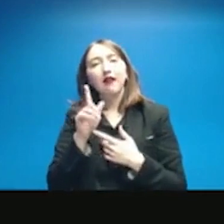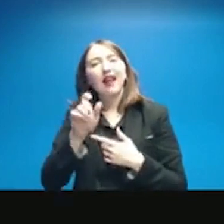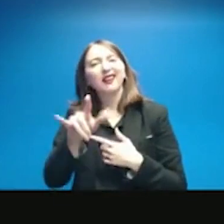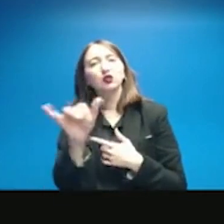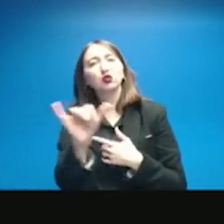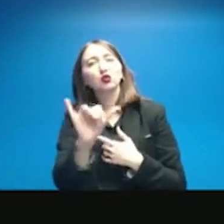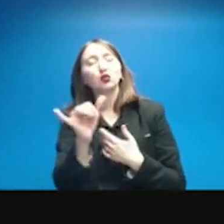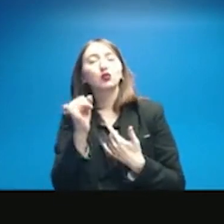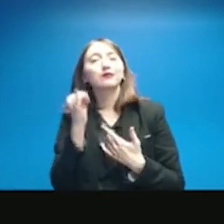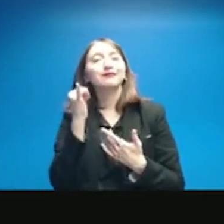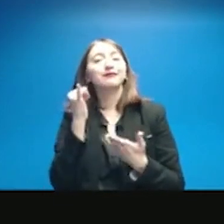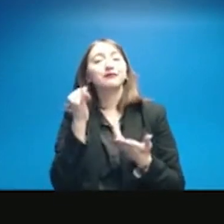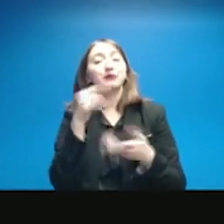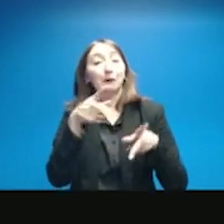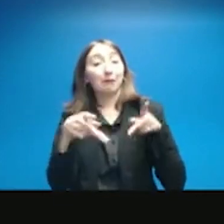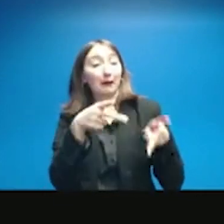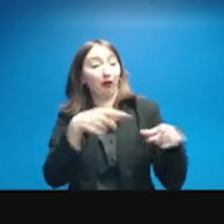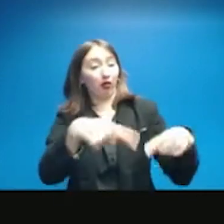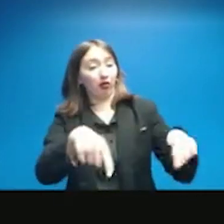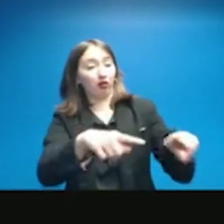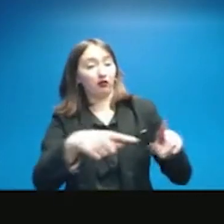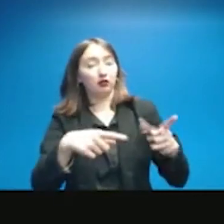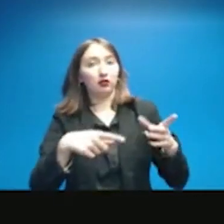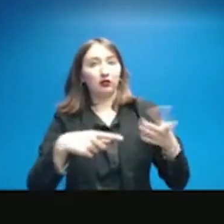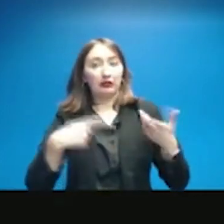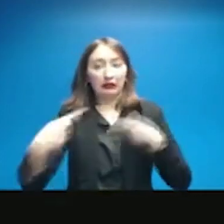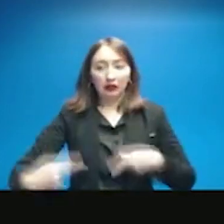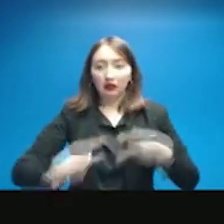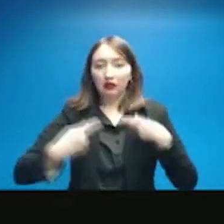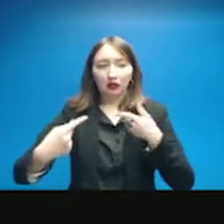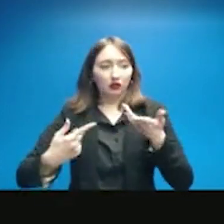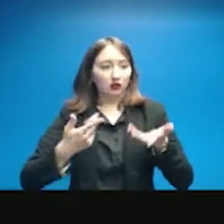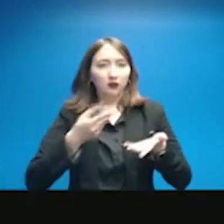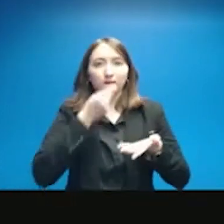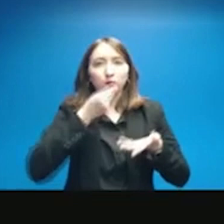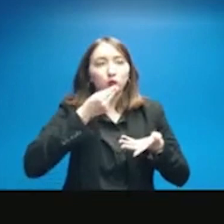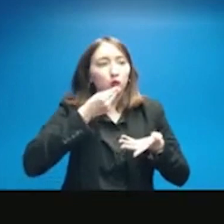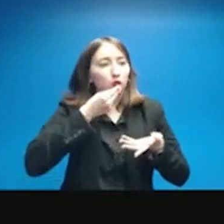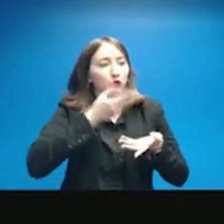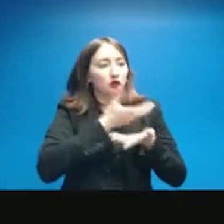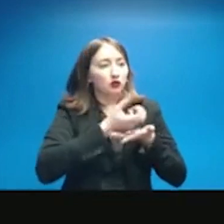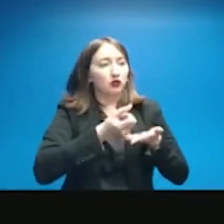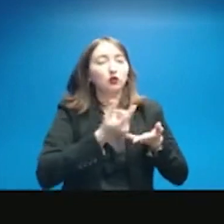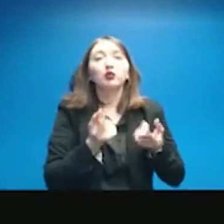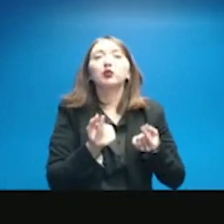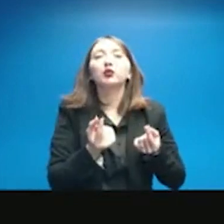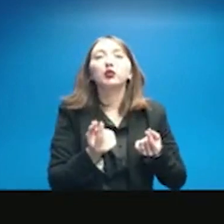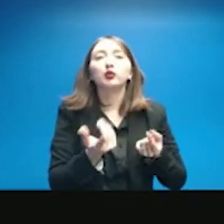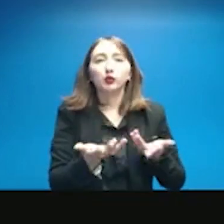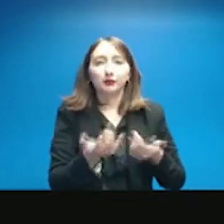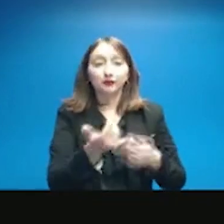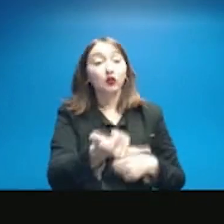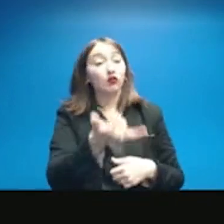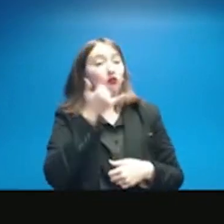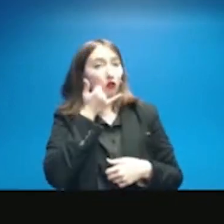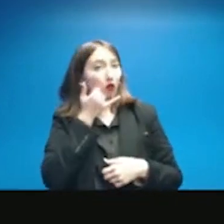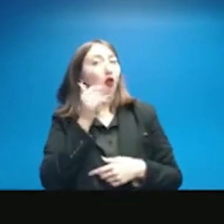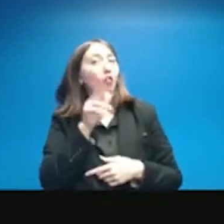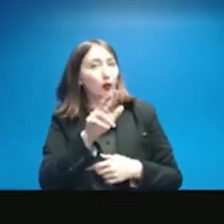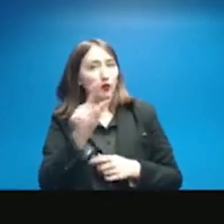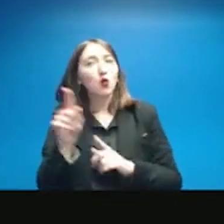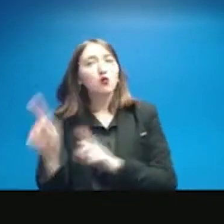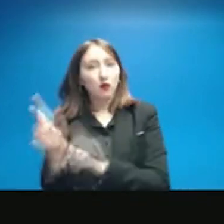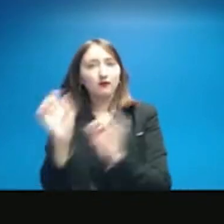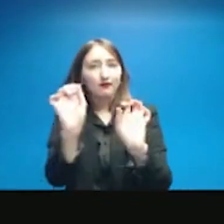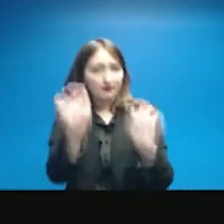finding something to eat, what can they do? And I mentioned they could call 311 in terms